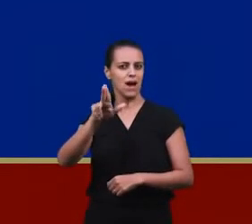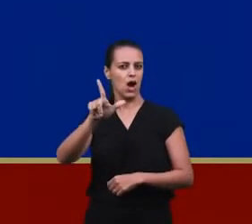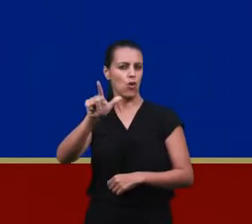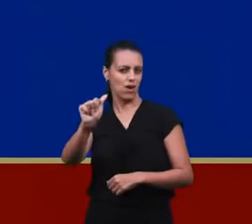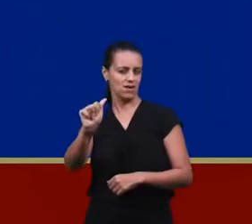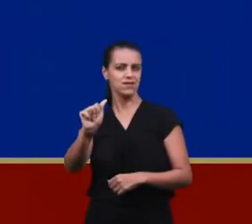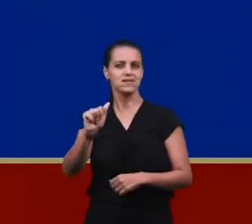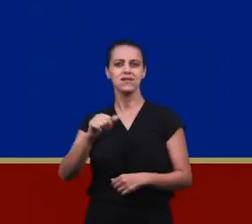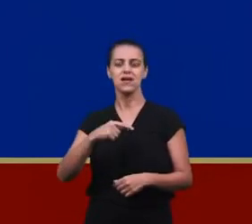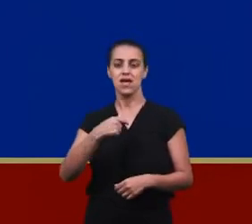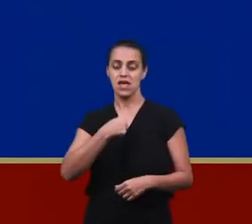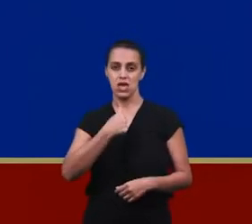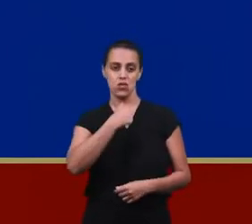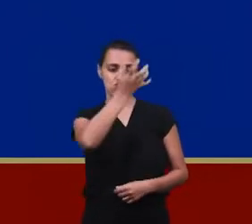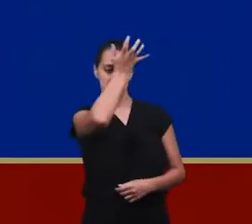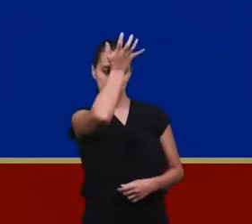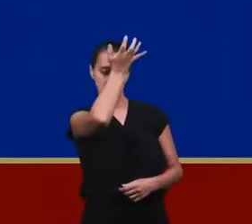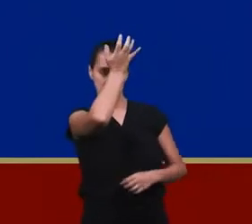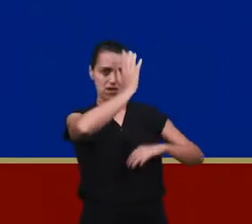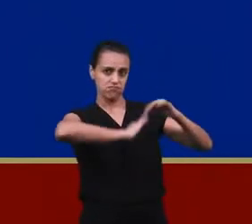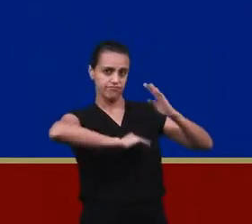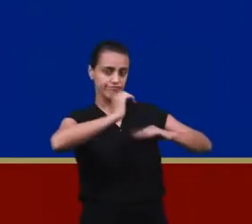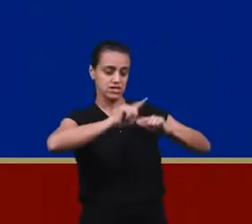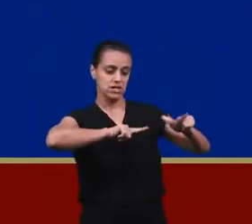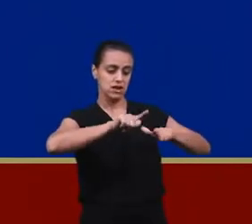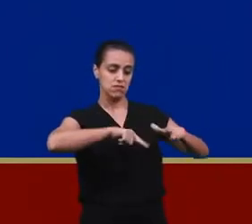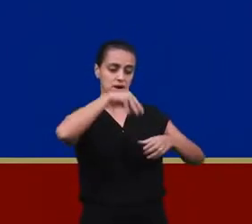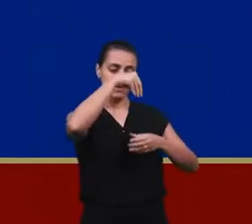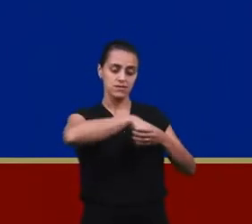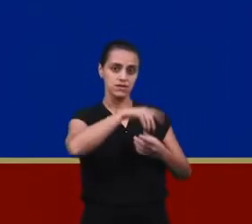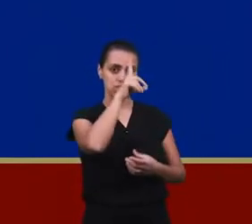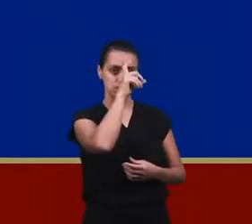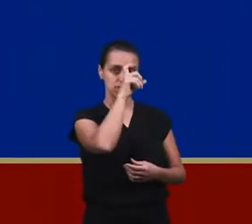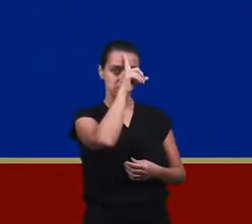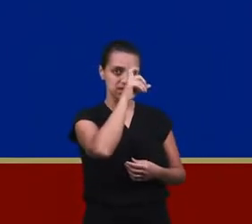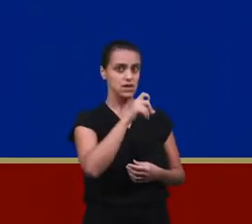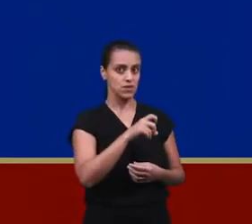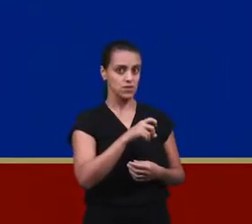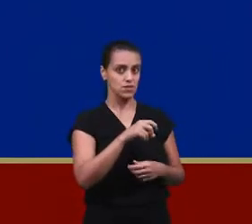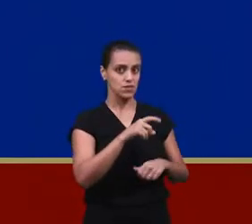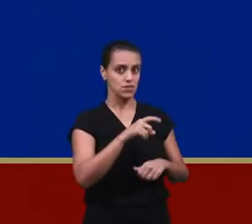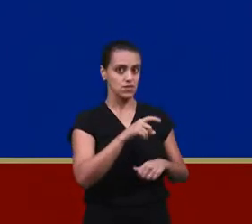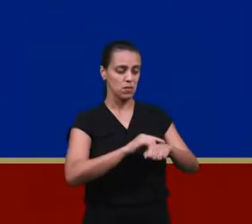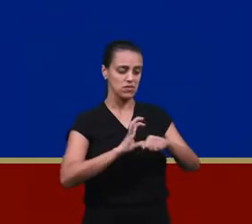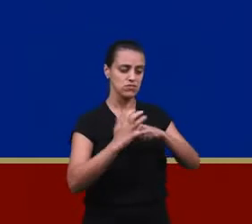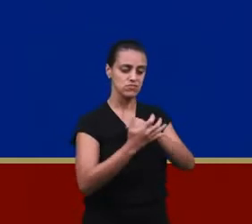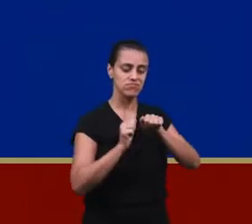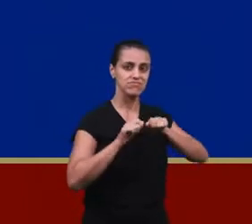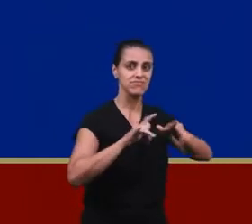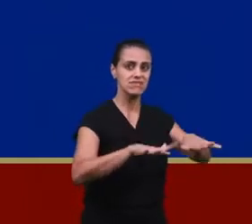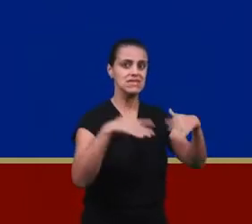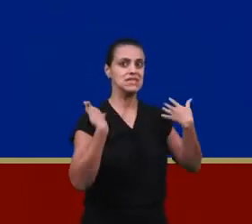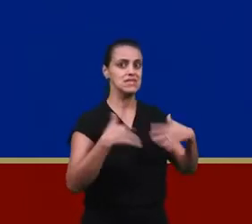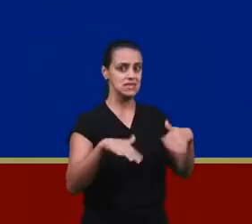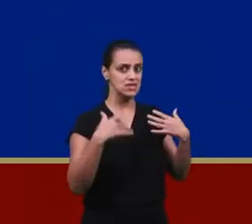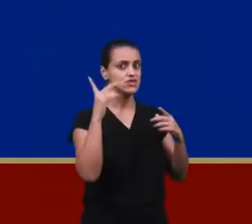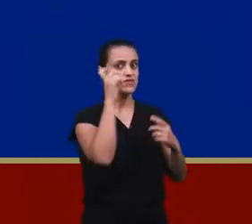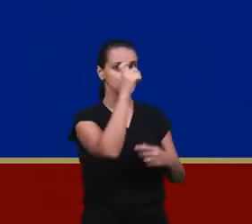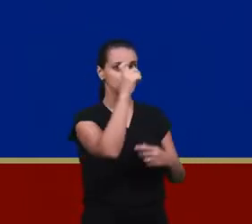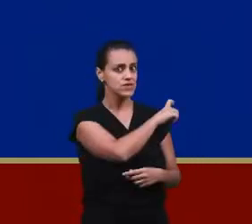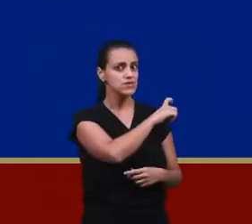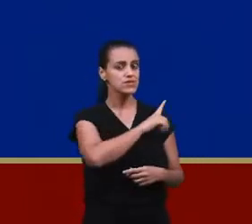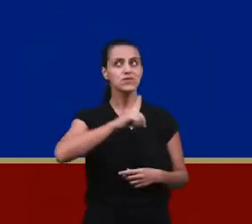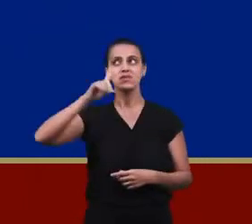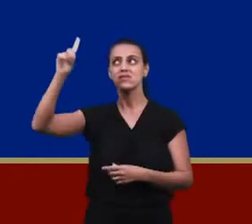I am a nurse, and I work in a hospital. And this pandemic period has been remarkable. God